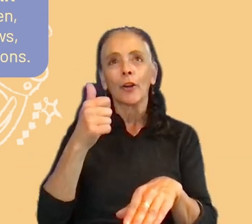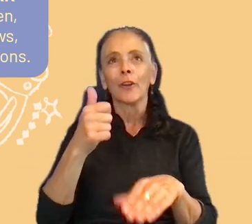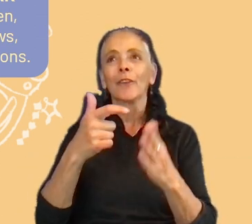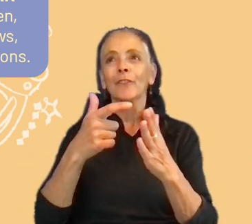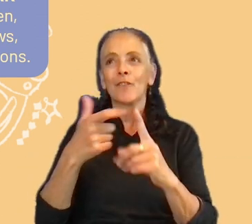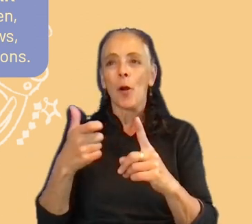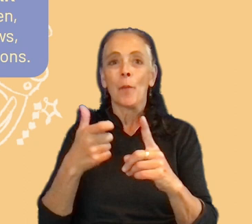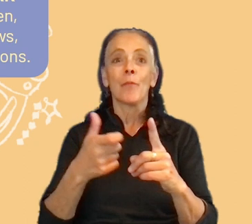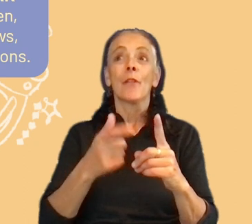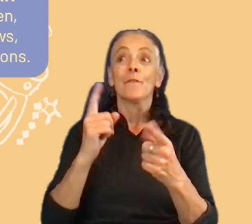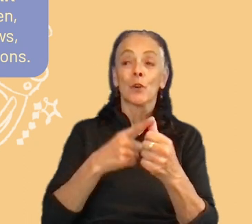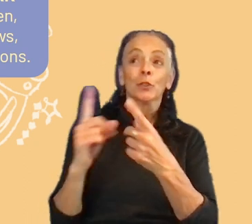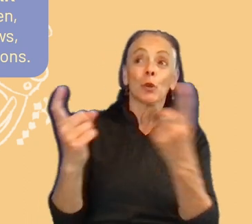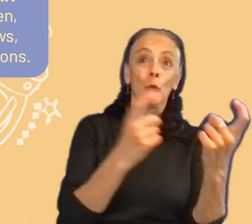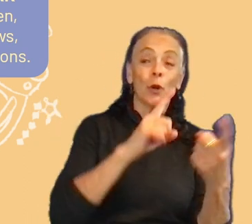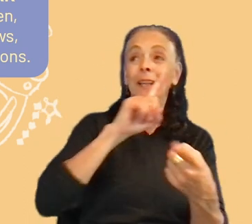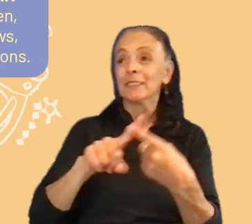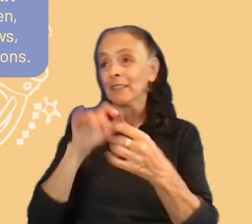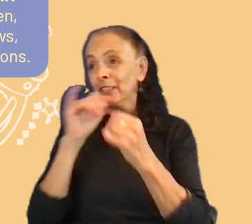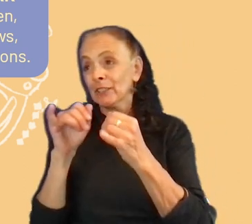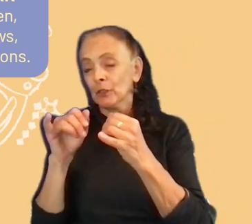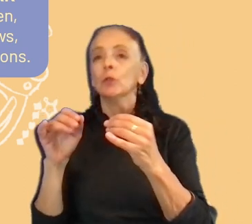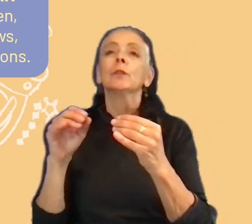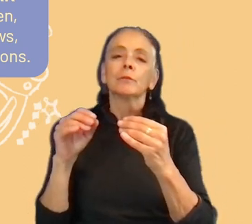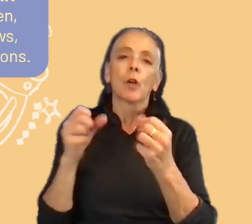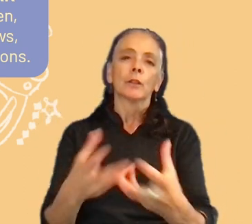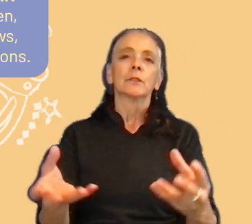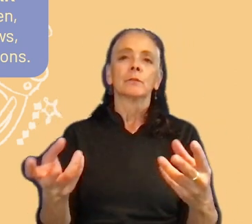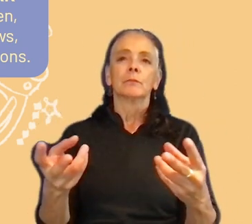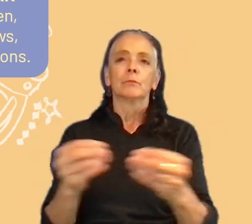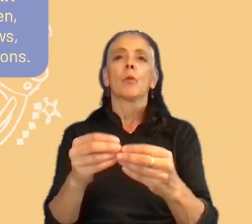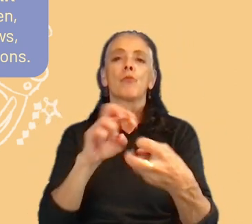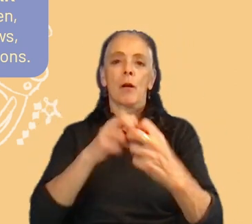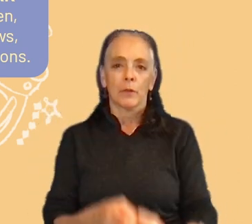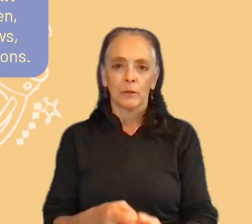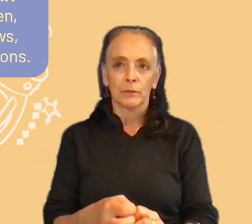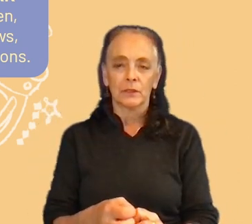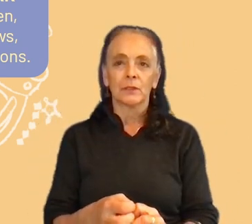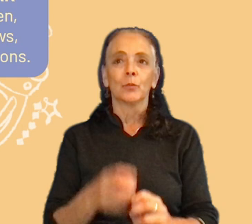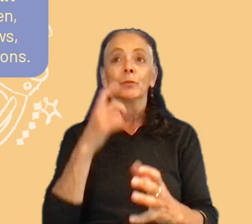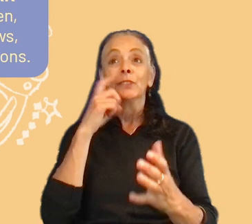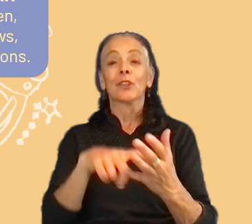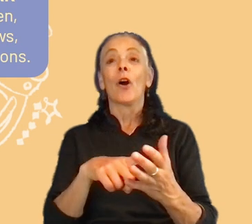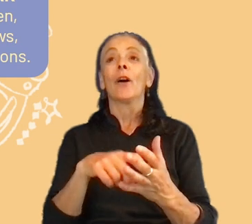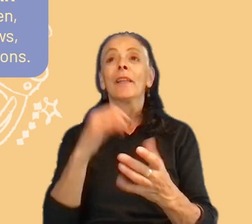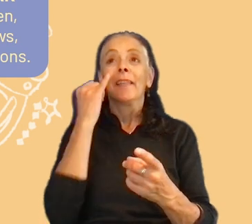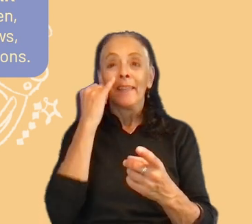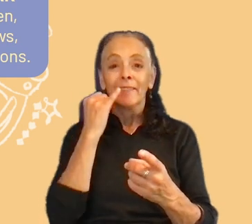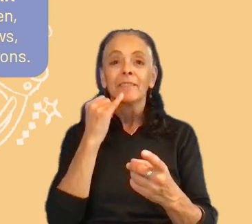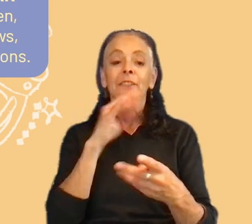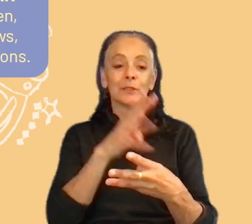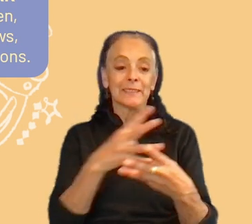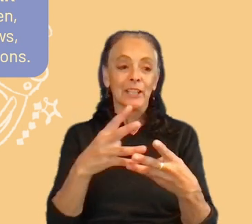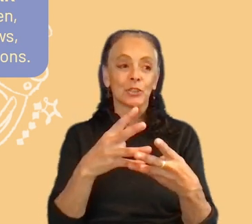to interview, more problems appears. We saw that the last interviews, the scheduled interviews